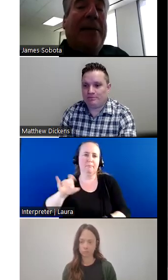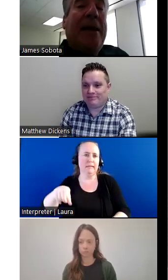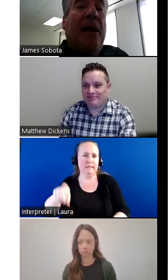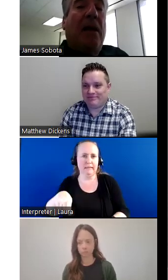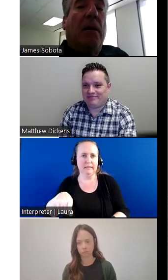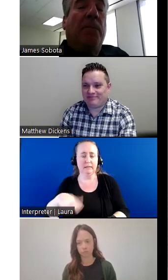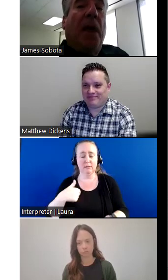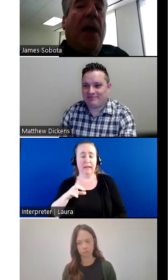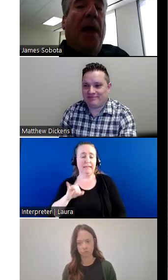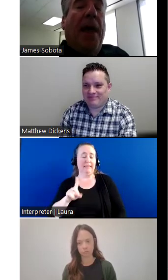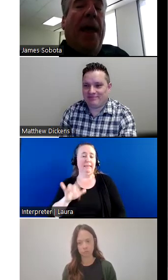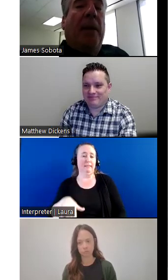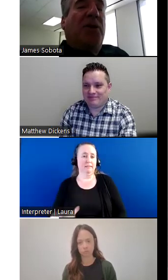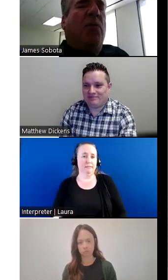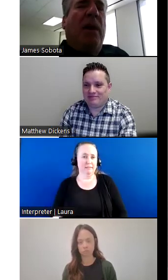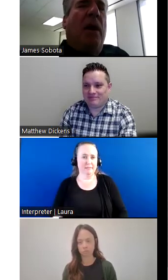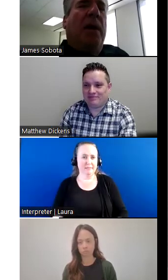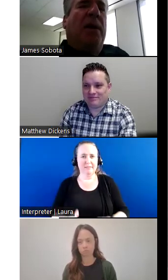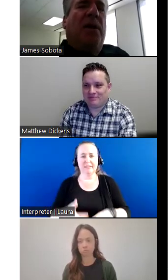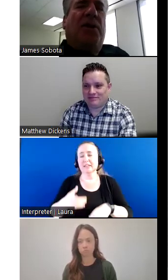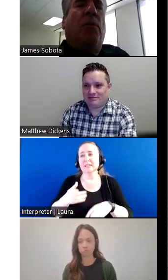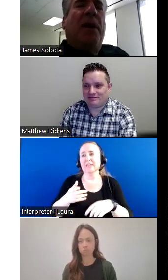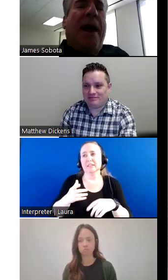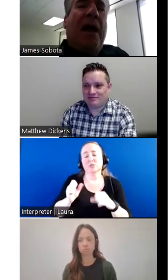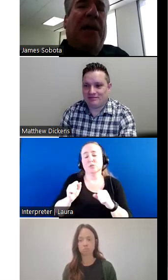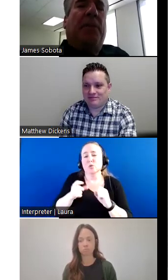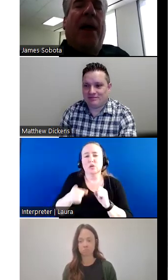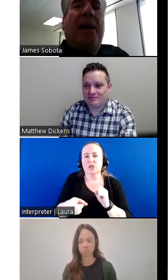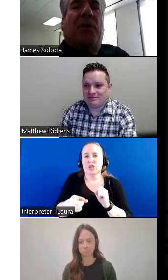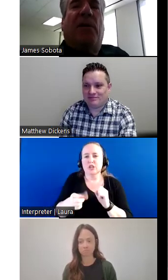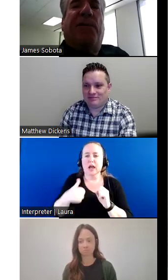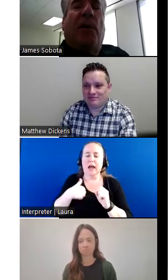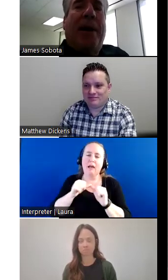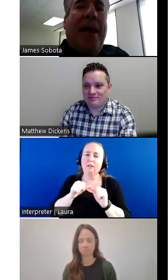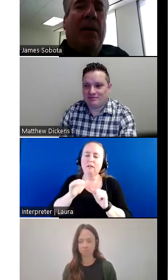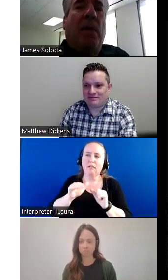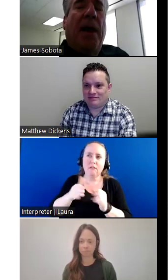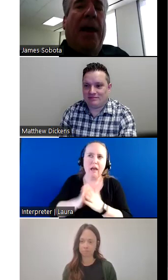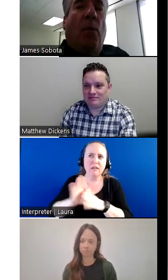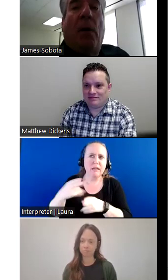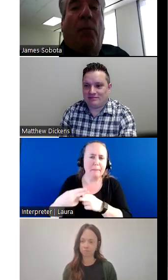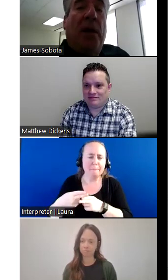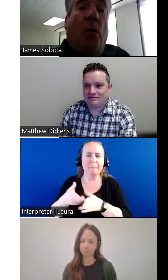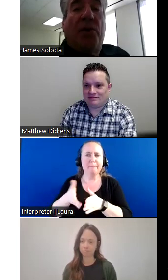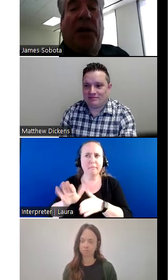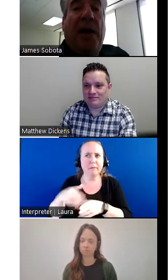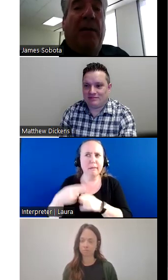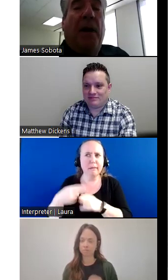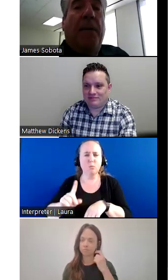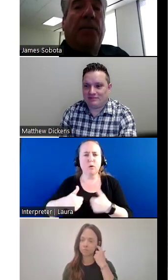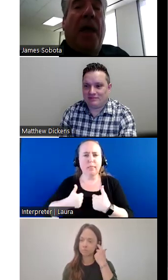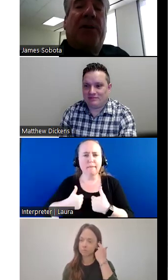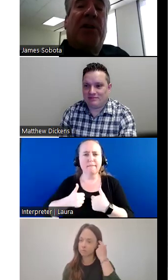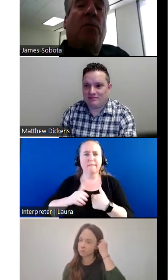And I did. And she, she would not have kept on asking her for a name and where, you know, where she